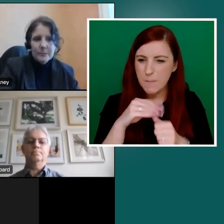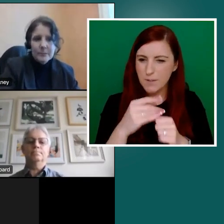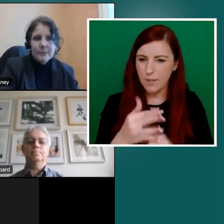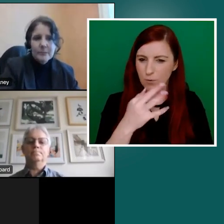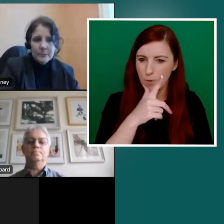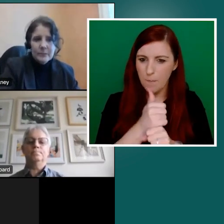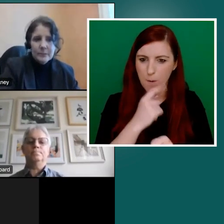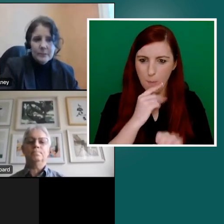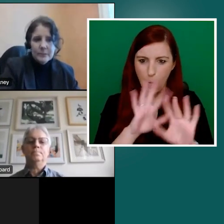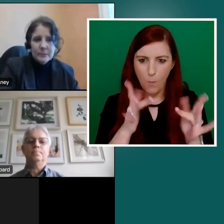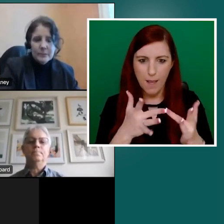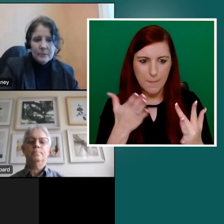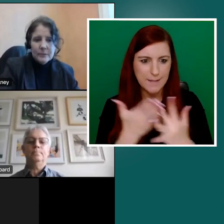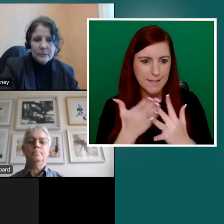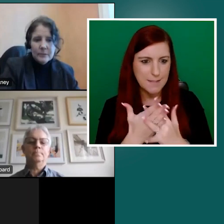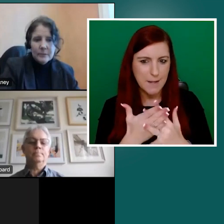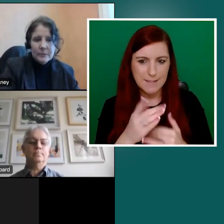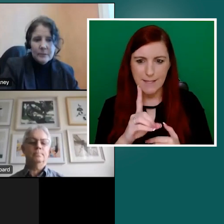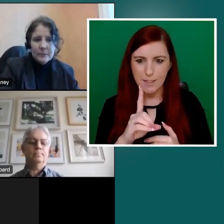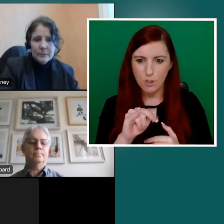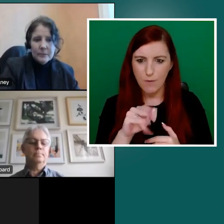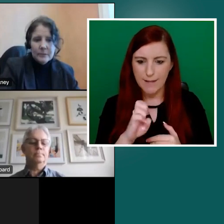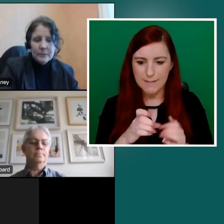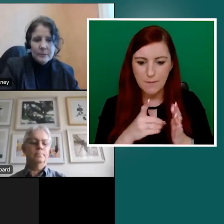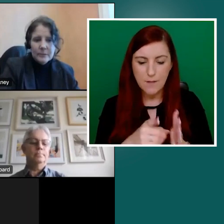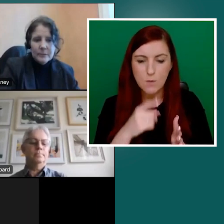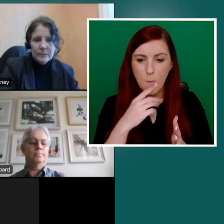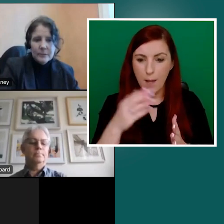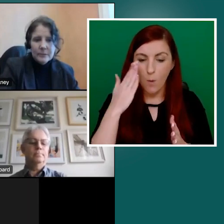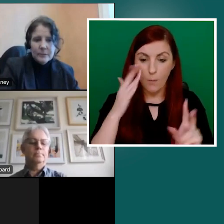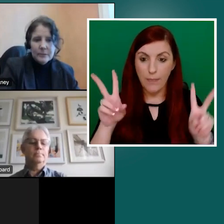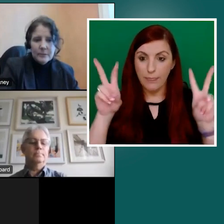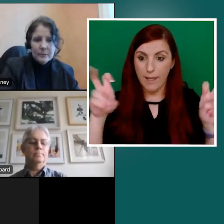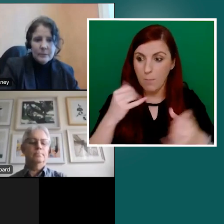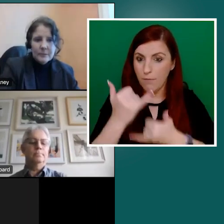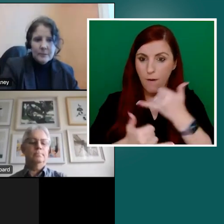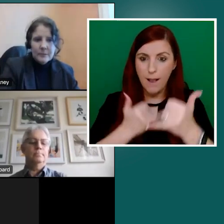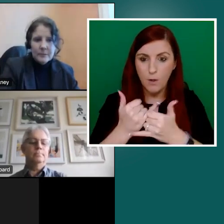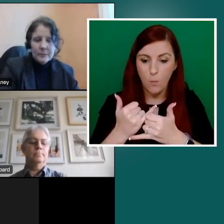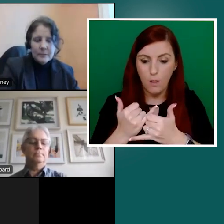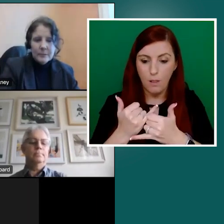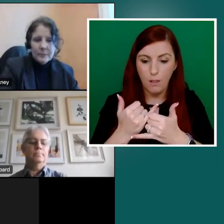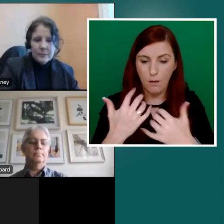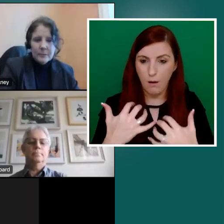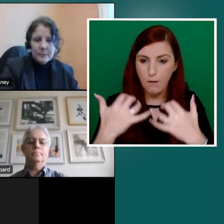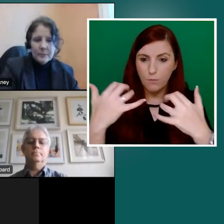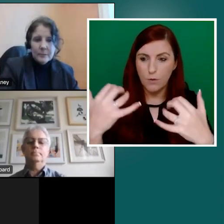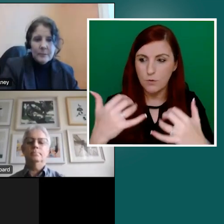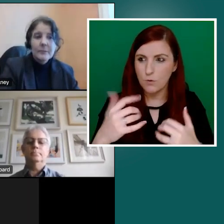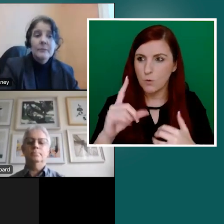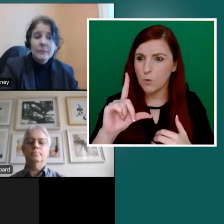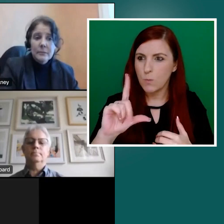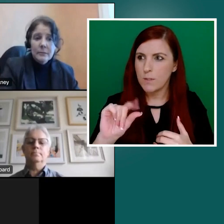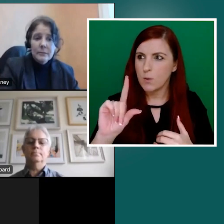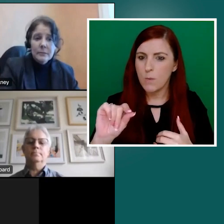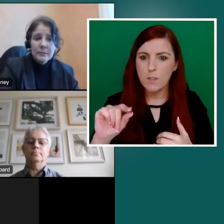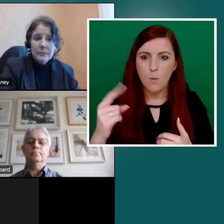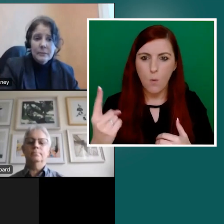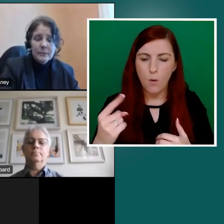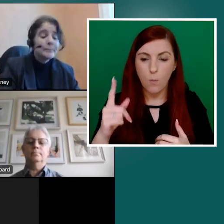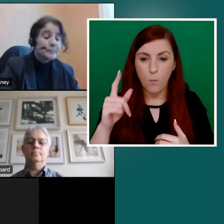Directive. And I know the theme of our annual conference in 2021 was